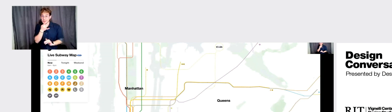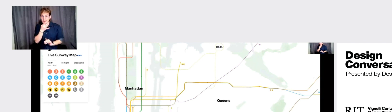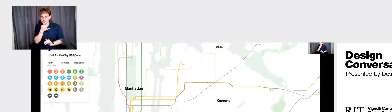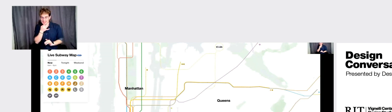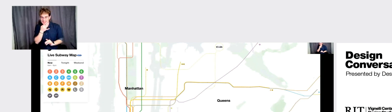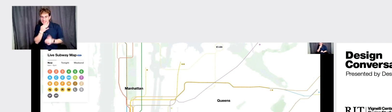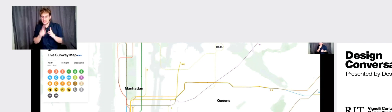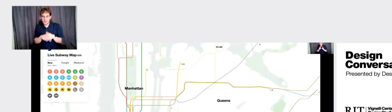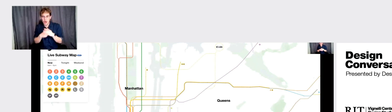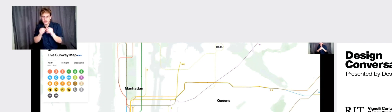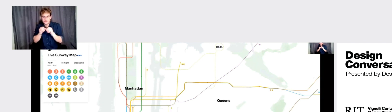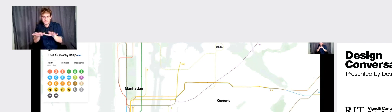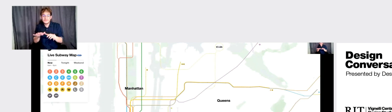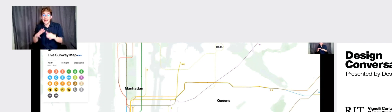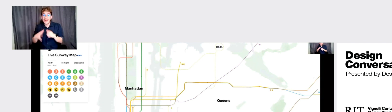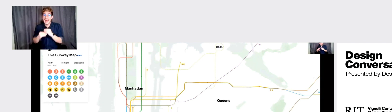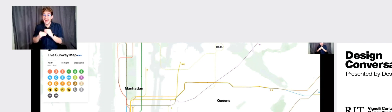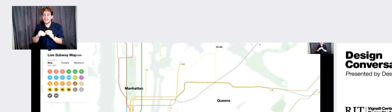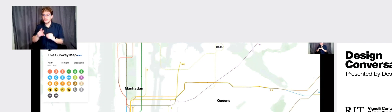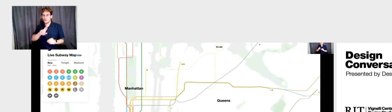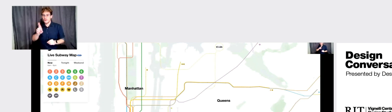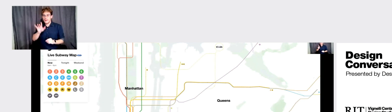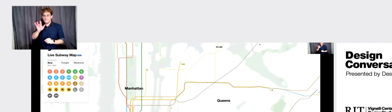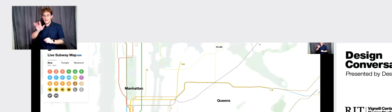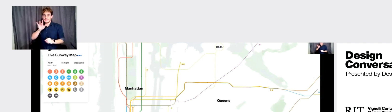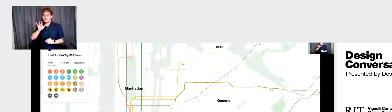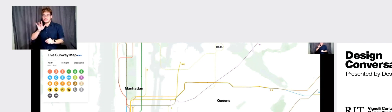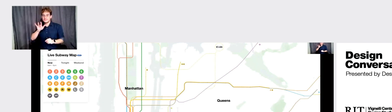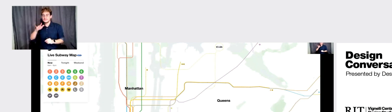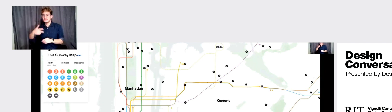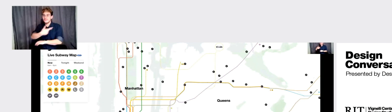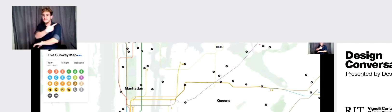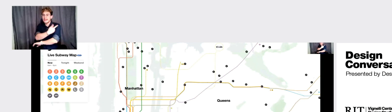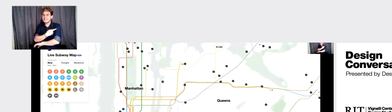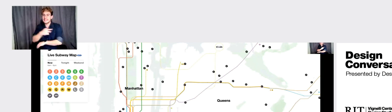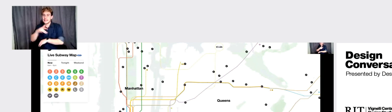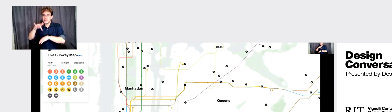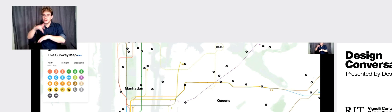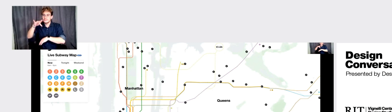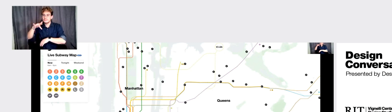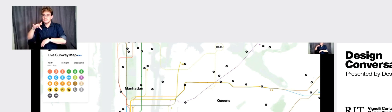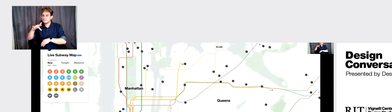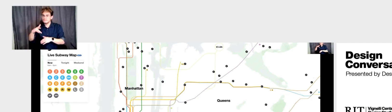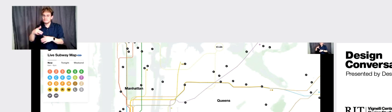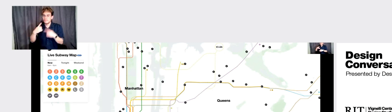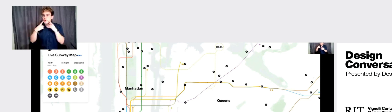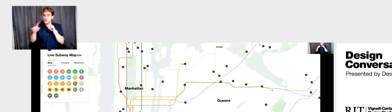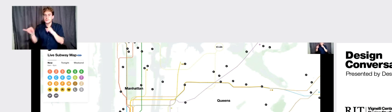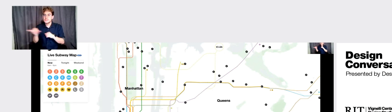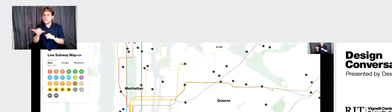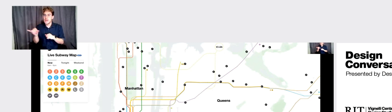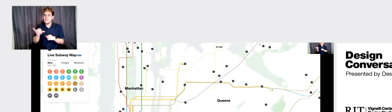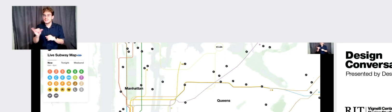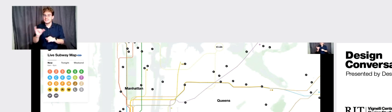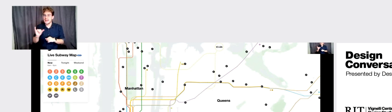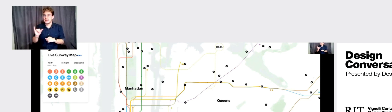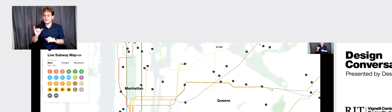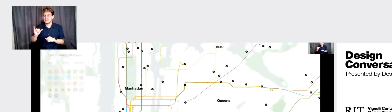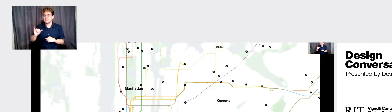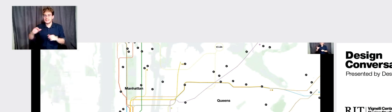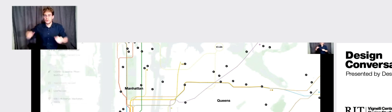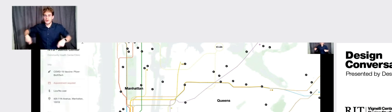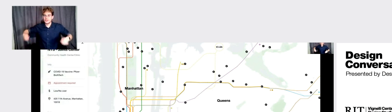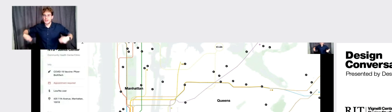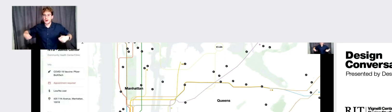in a few weeks, we're going to add this button on the right side. That is the vaccine button. So it works just like the, the wheelchair, uh, you tap